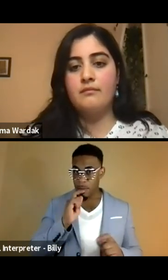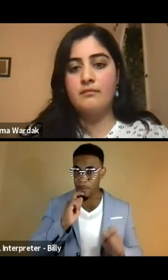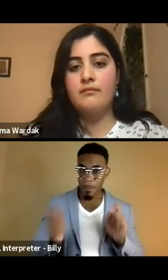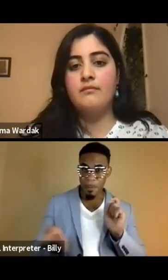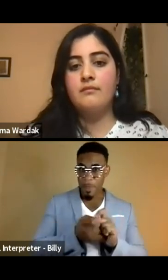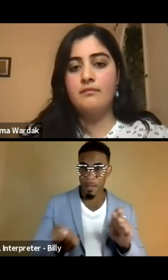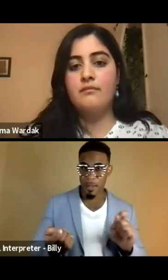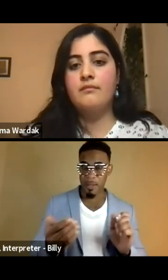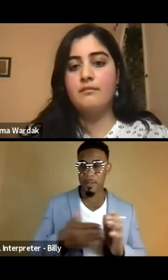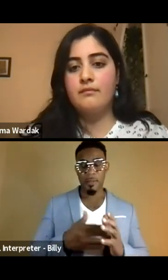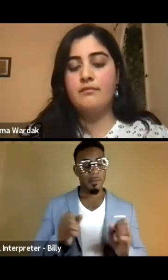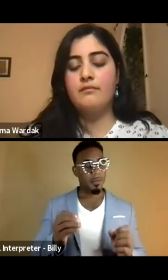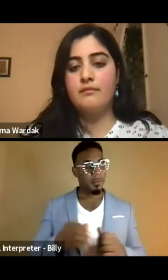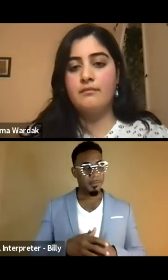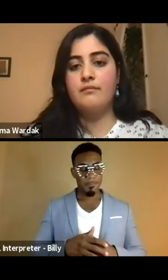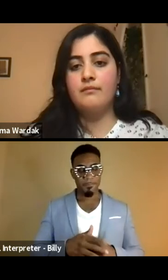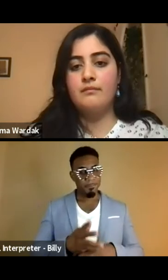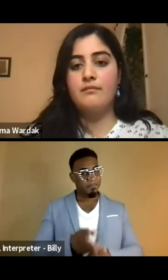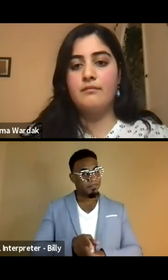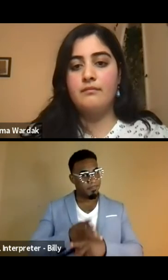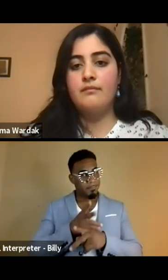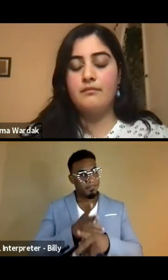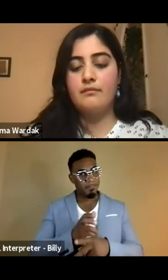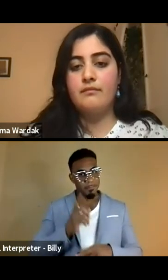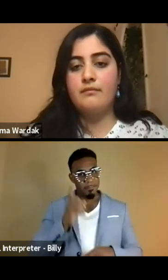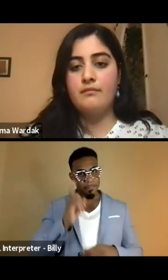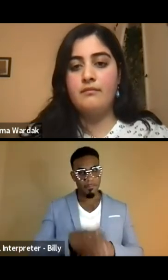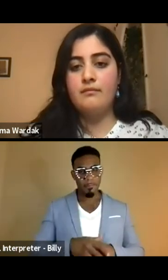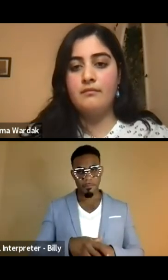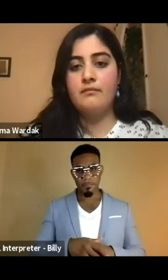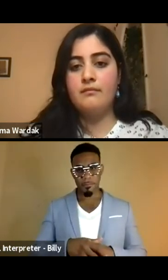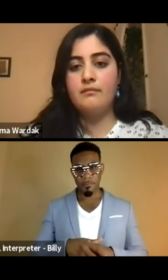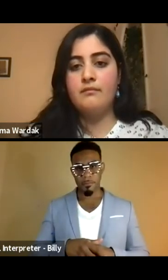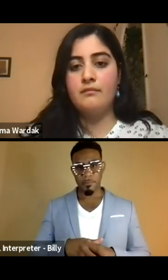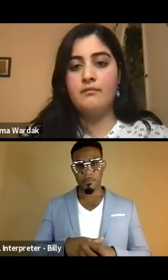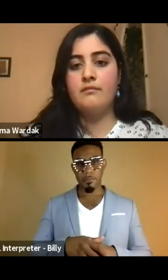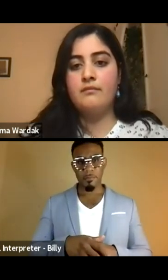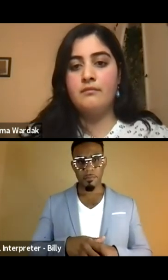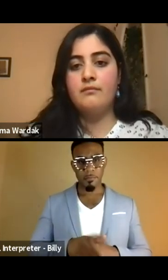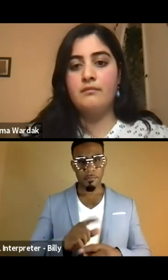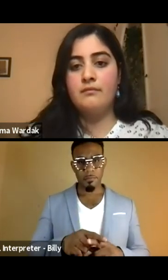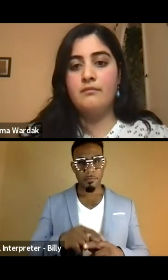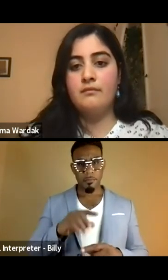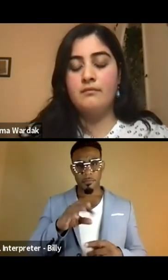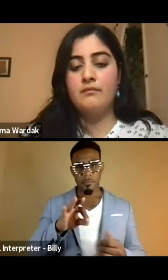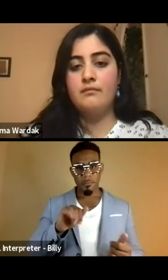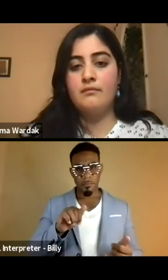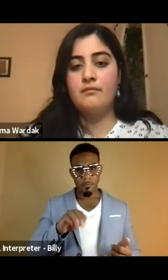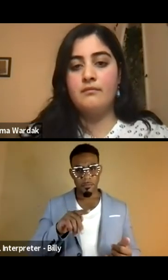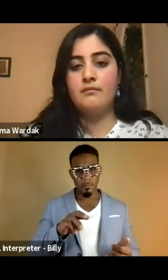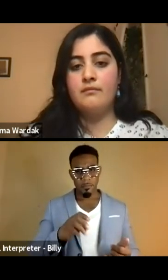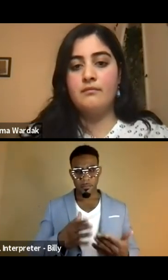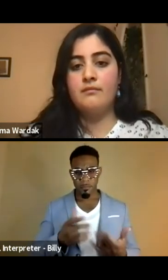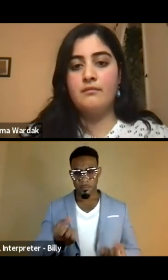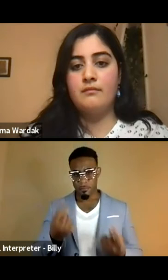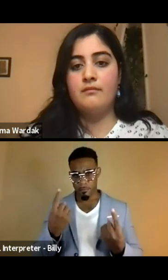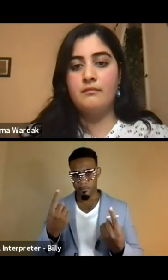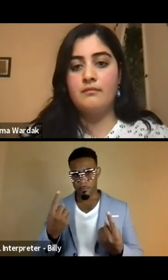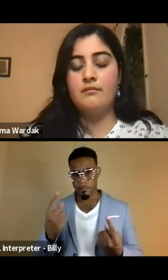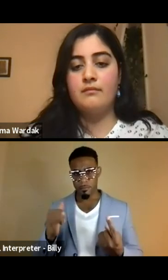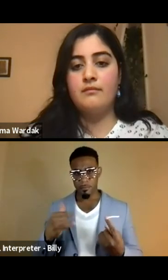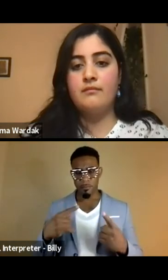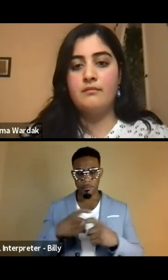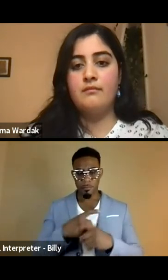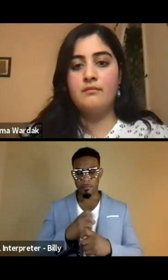again. So I think, um, you know, to Fatima's point of, of understanding like the